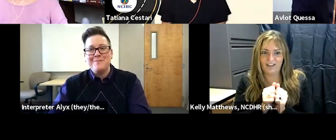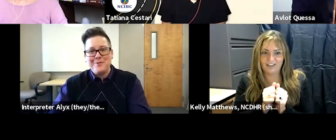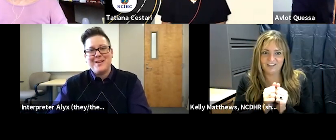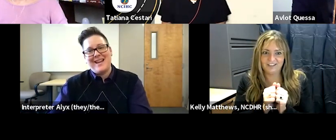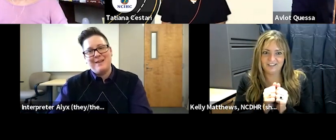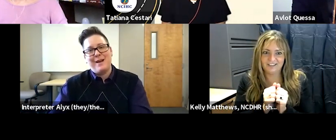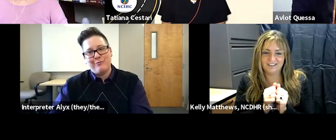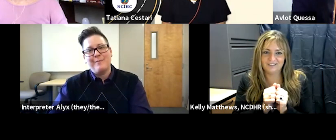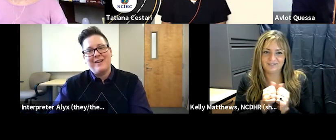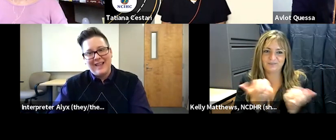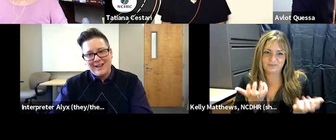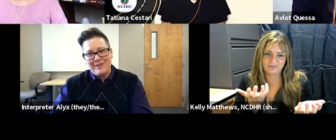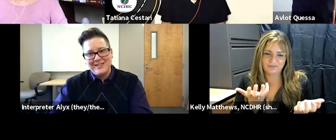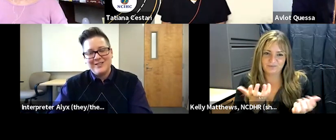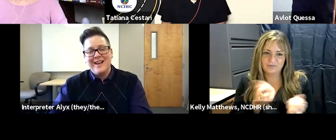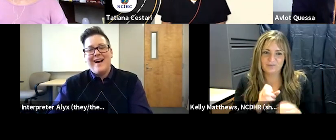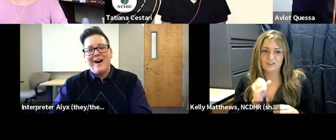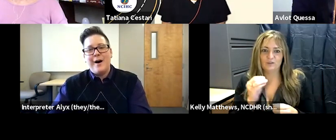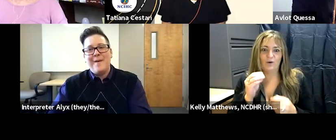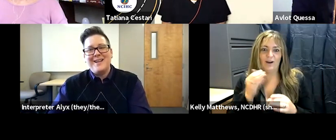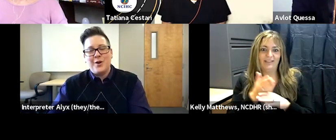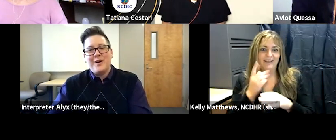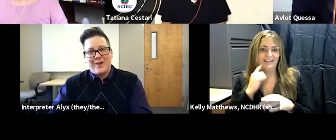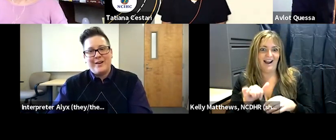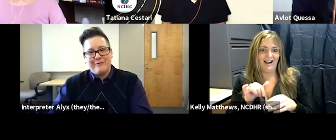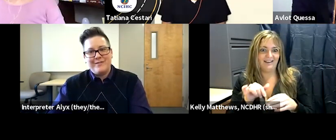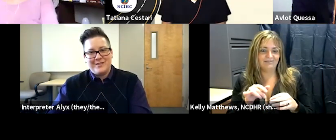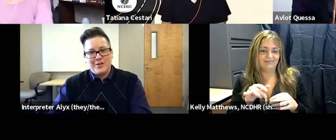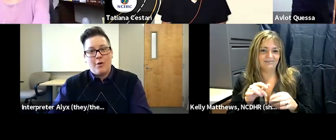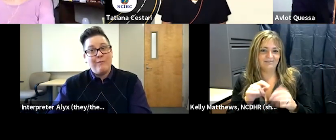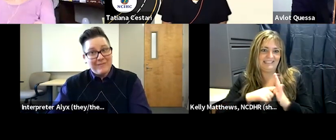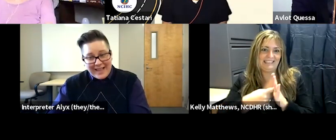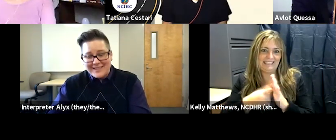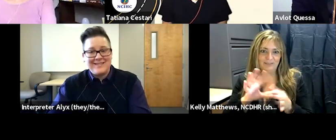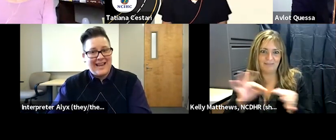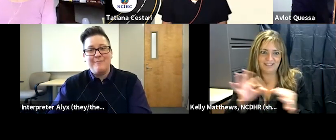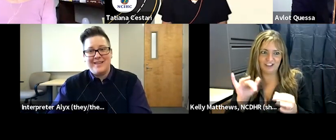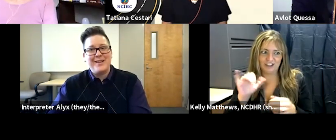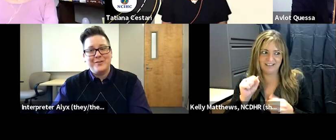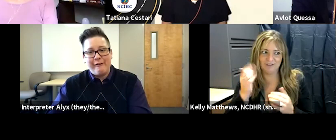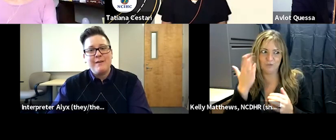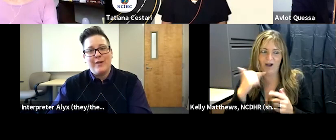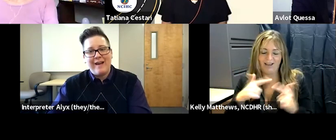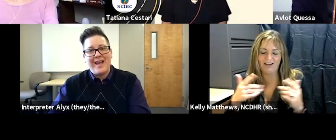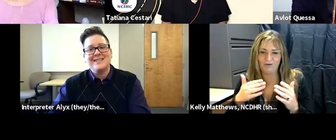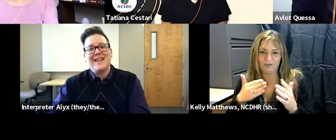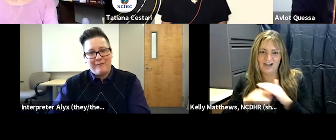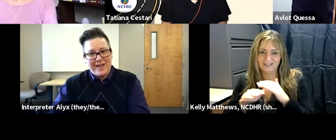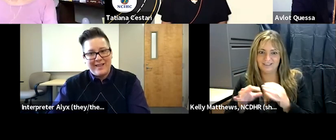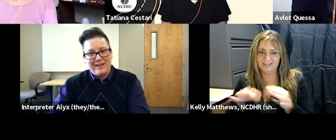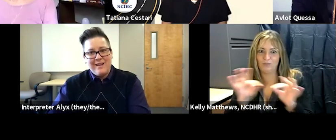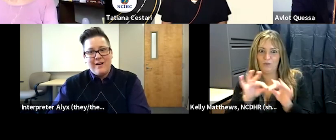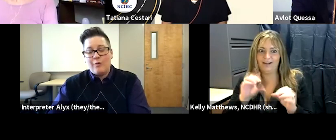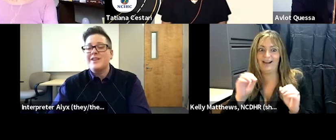i can communicate in my primary language um and so we try to show that's the same that you know deaf people have that